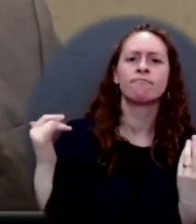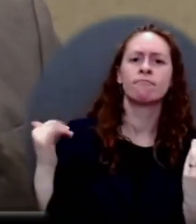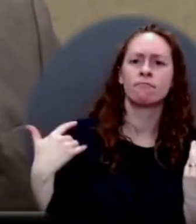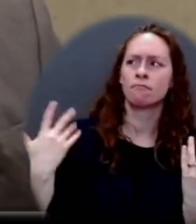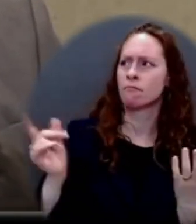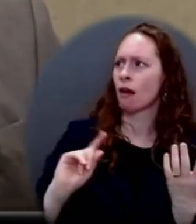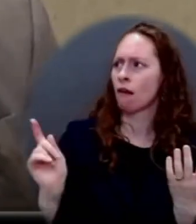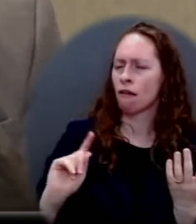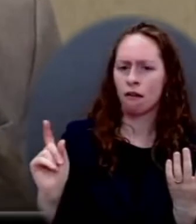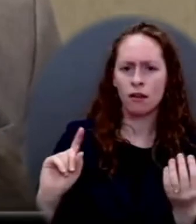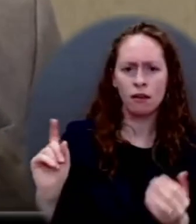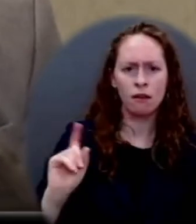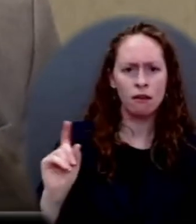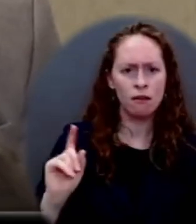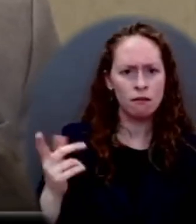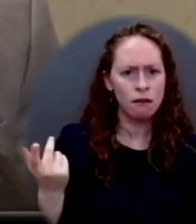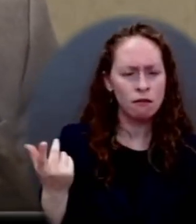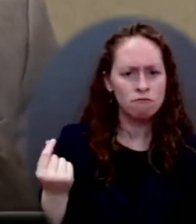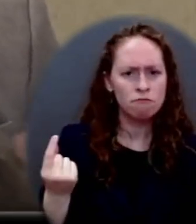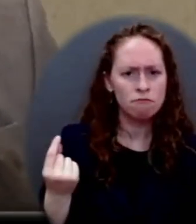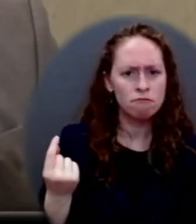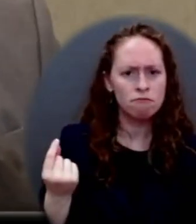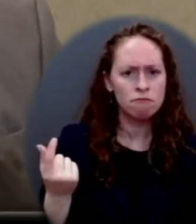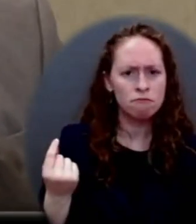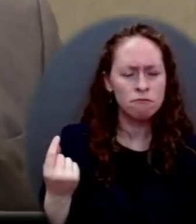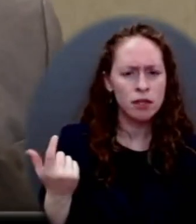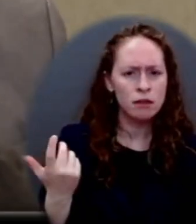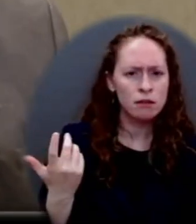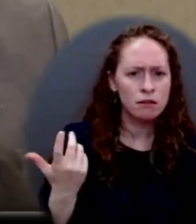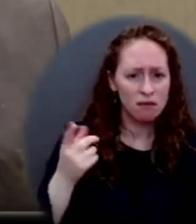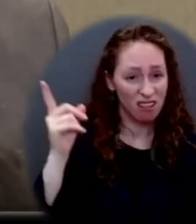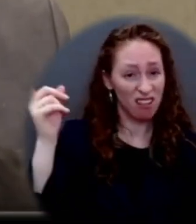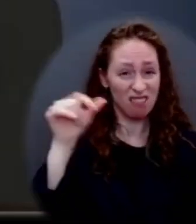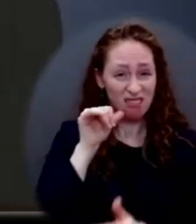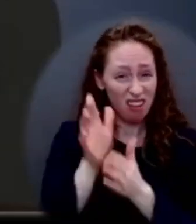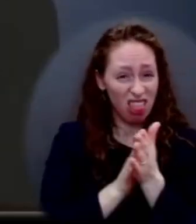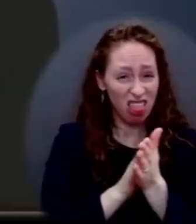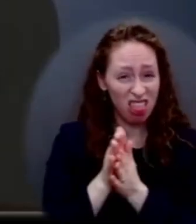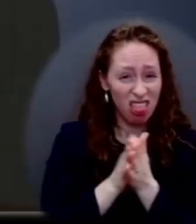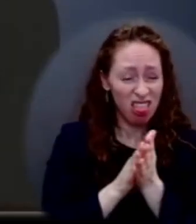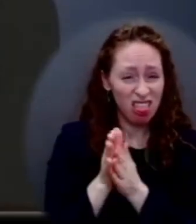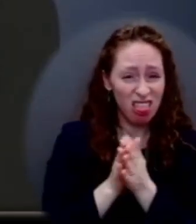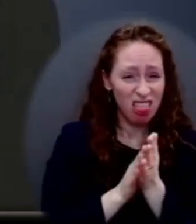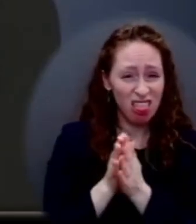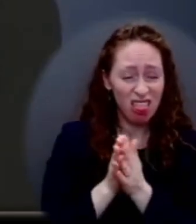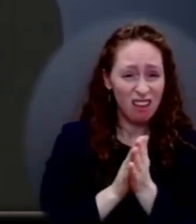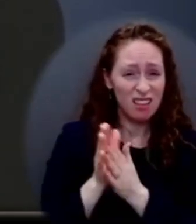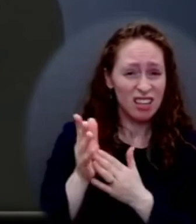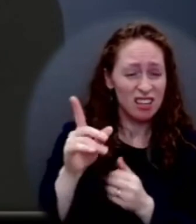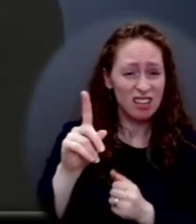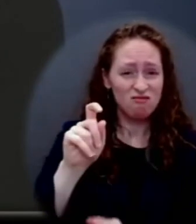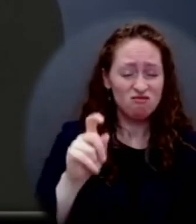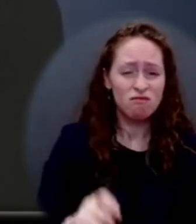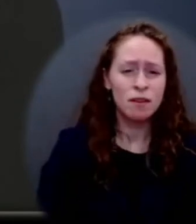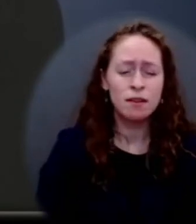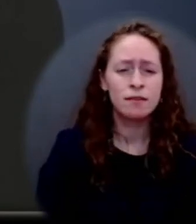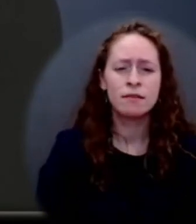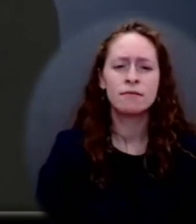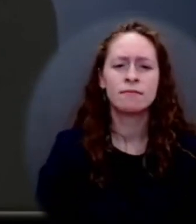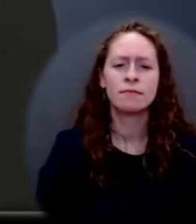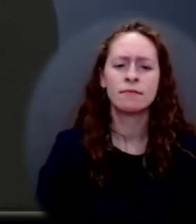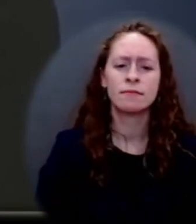and vice presidents still care about this initiative given everything else that's going on? I would say the president has been an advocate for